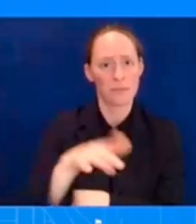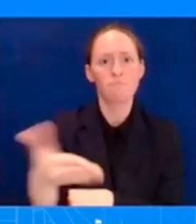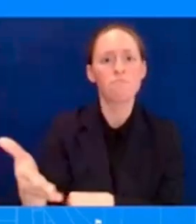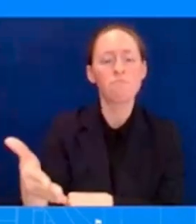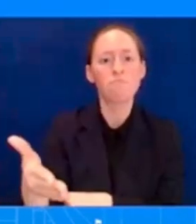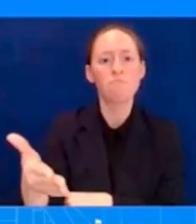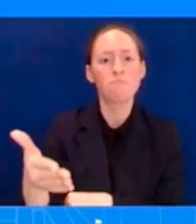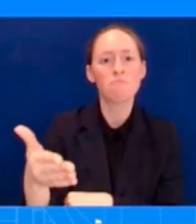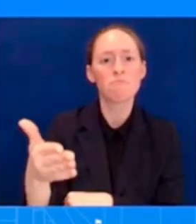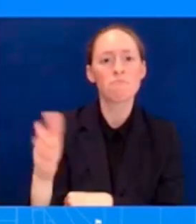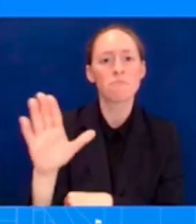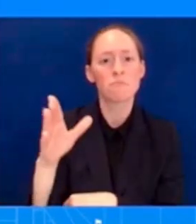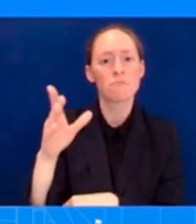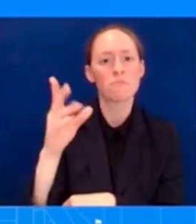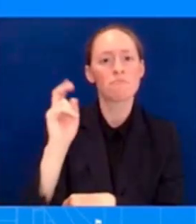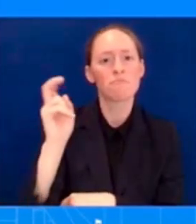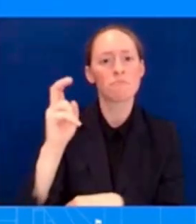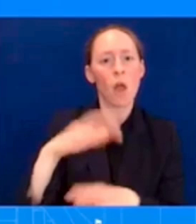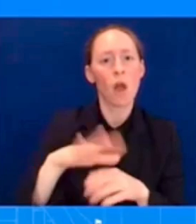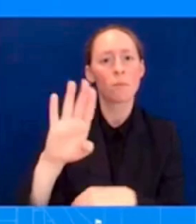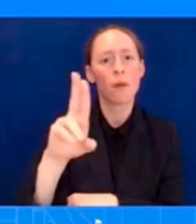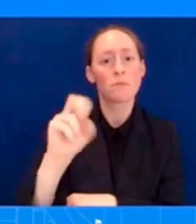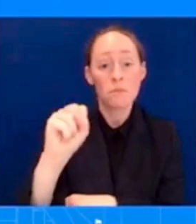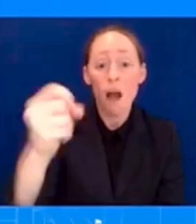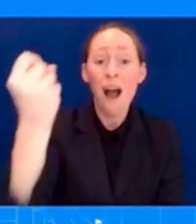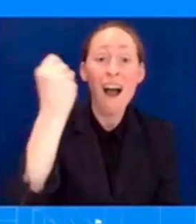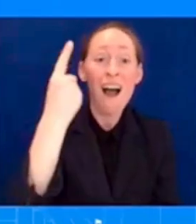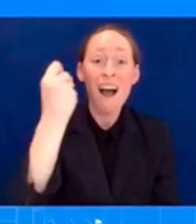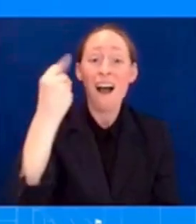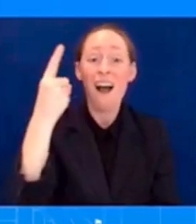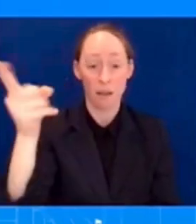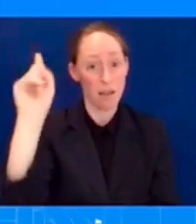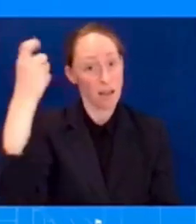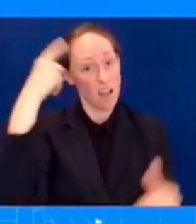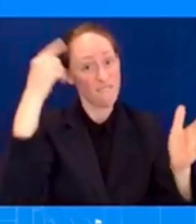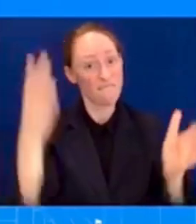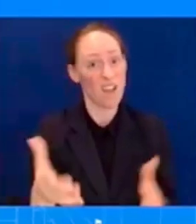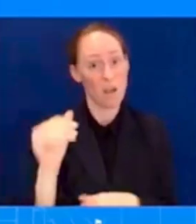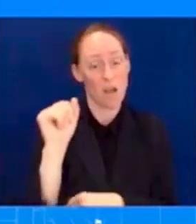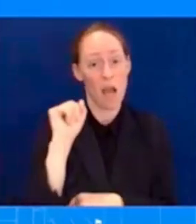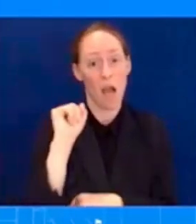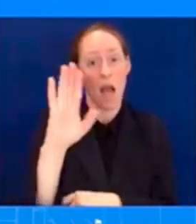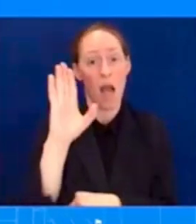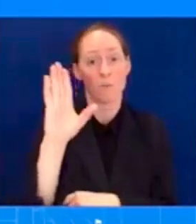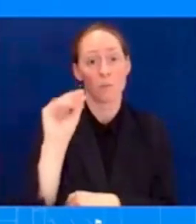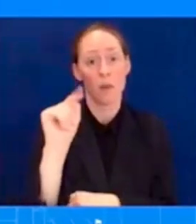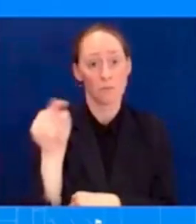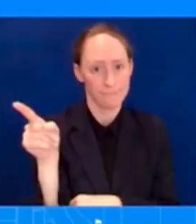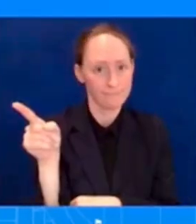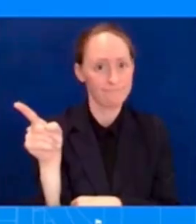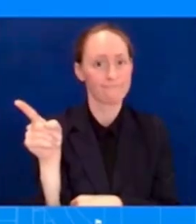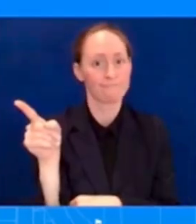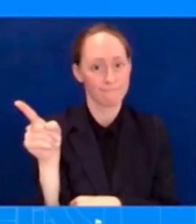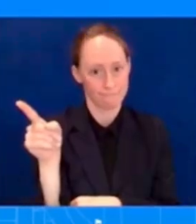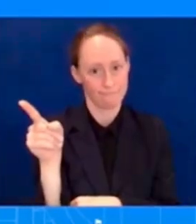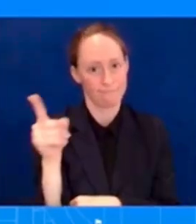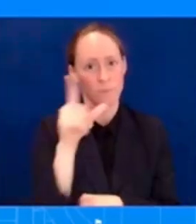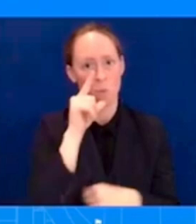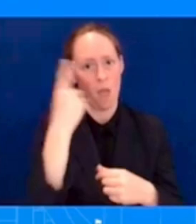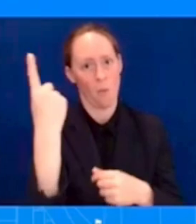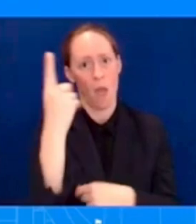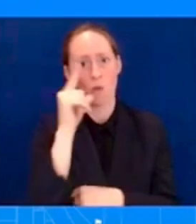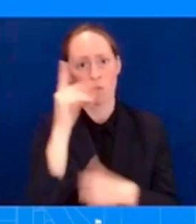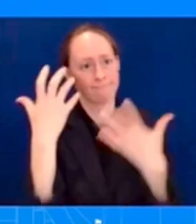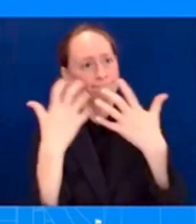from Brownsville to Chicago. Well, that's certainly any loss of any child is devastating and heartbreaking. So certainly, our